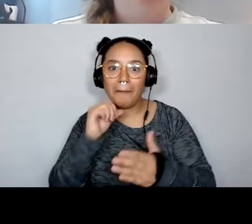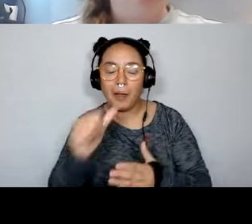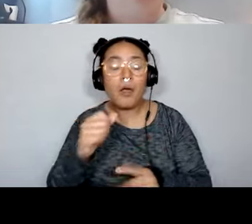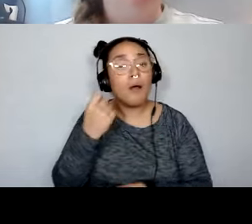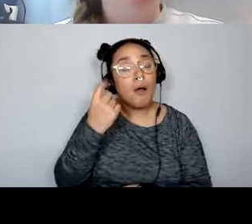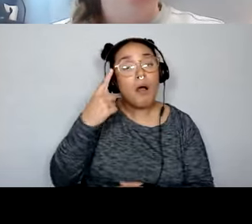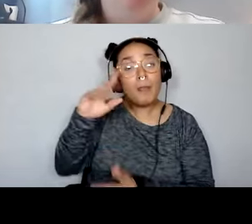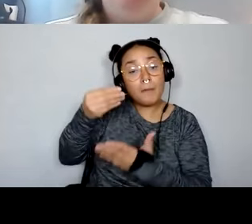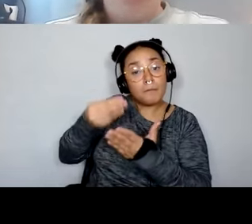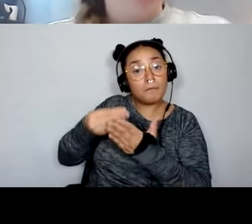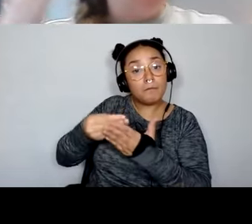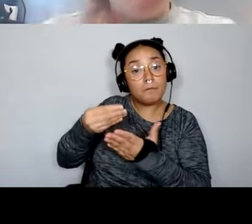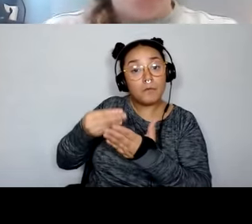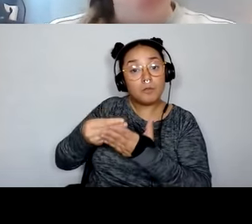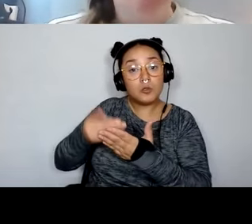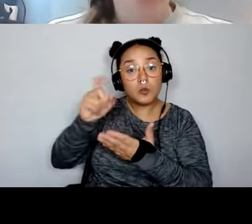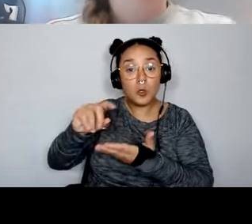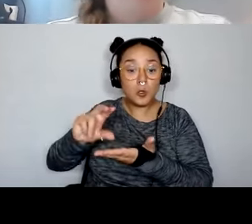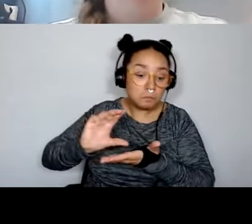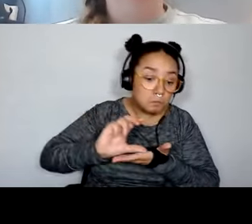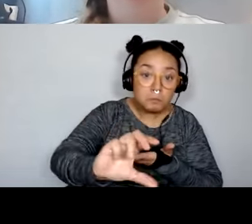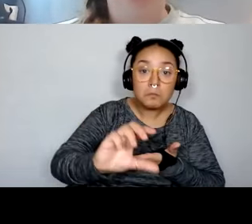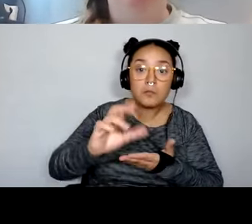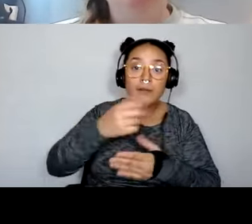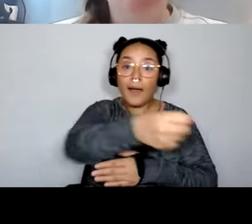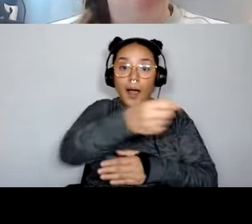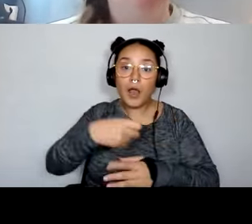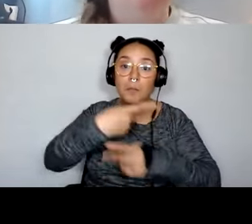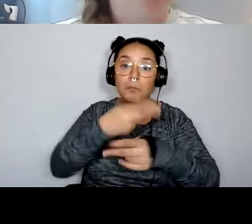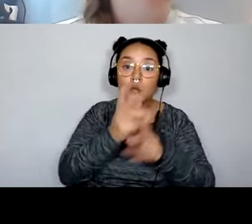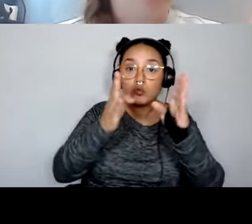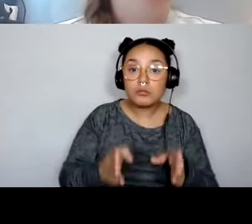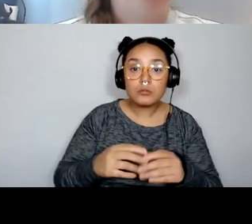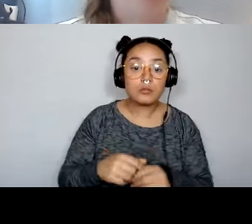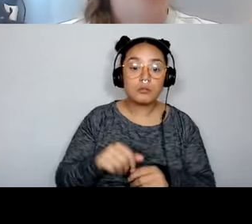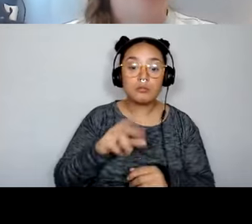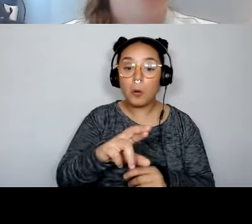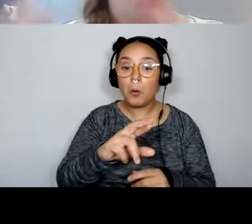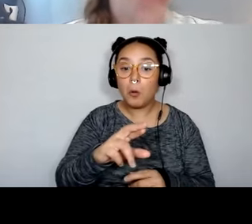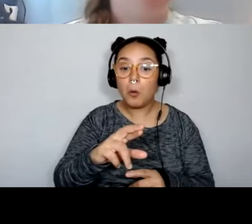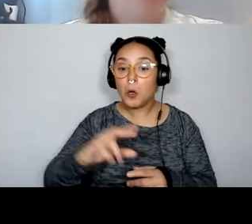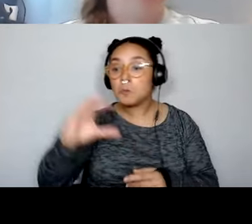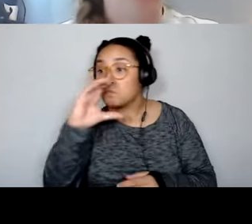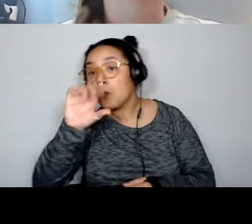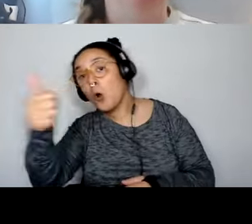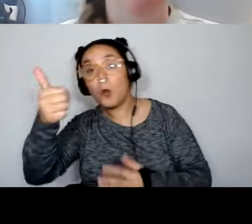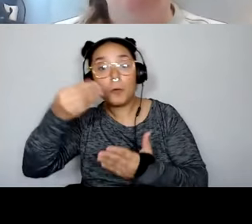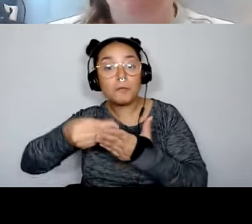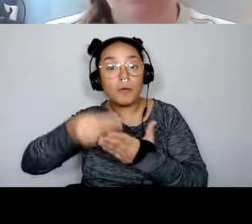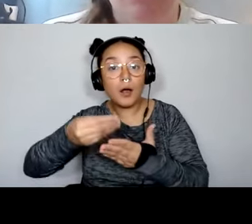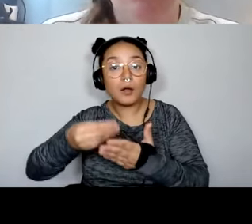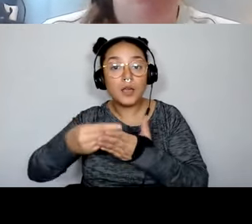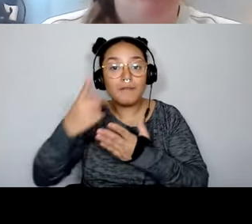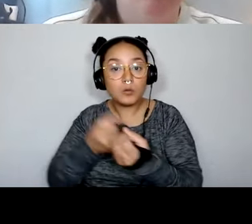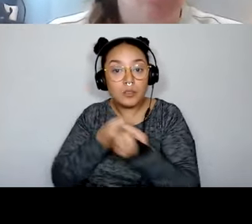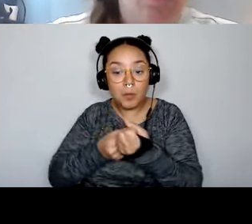funding to, um, to hire a producer or to look for additional funding that might support you if you decide that's, that's the thing that